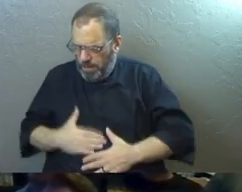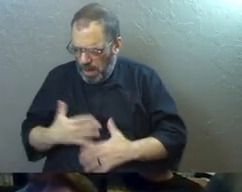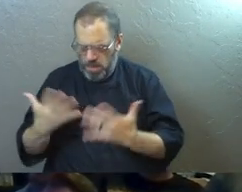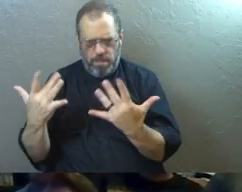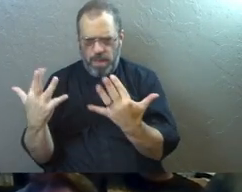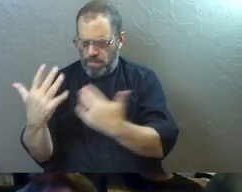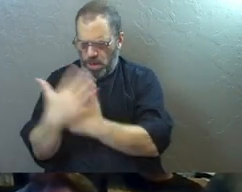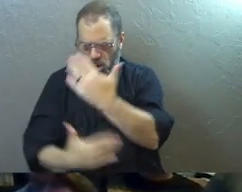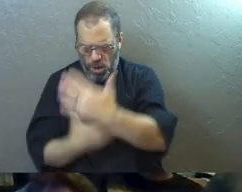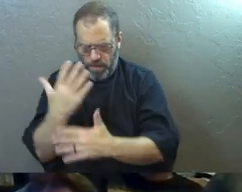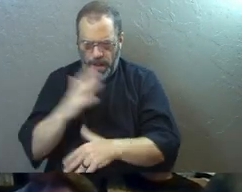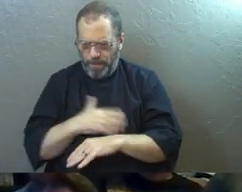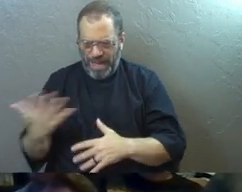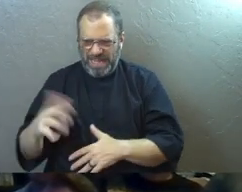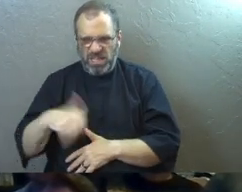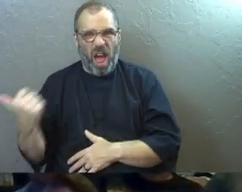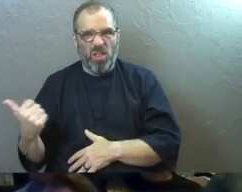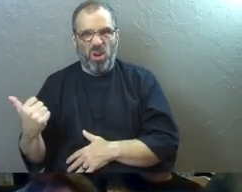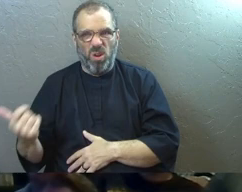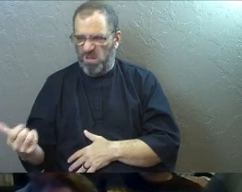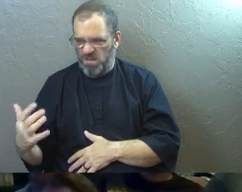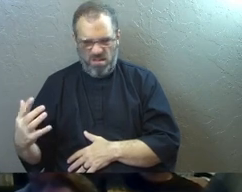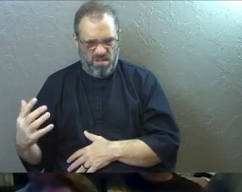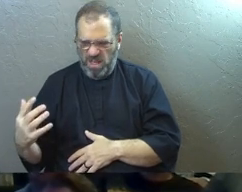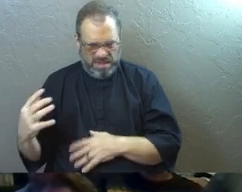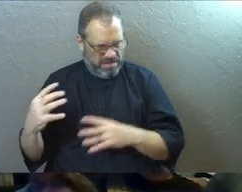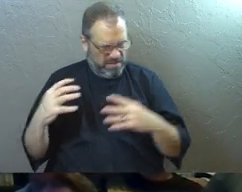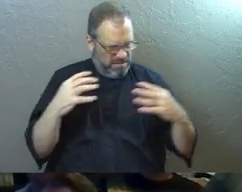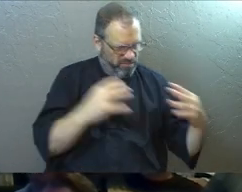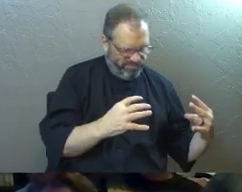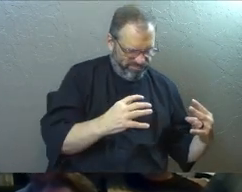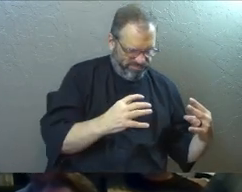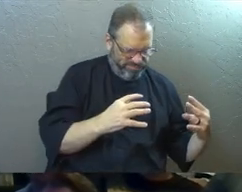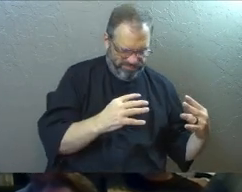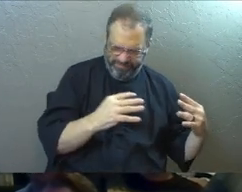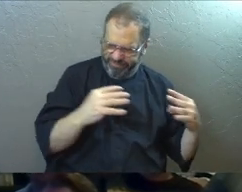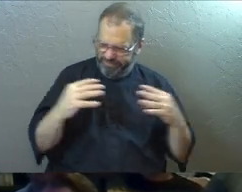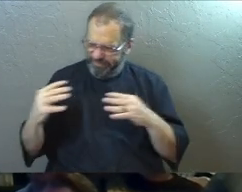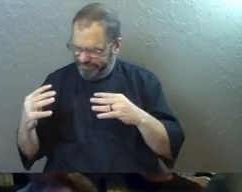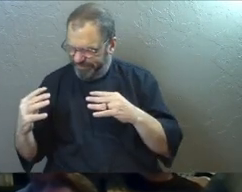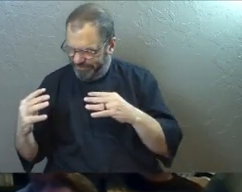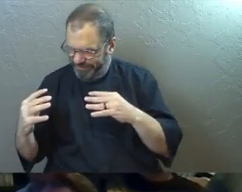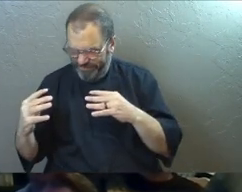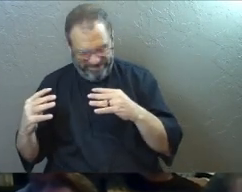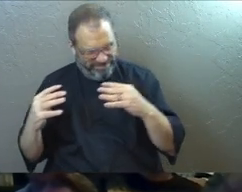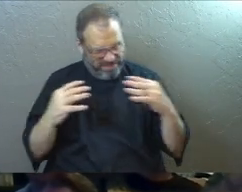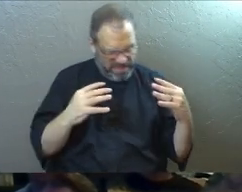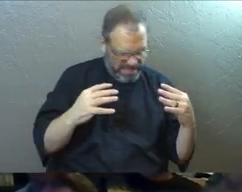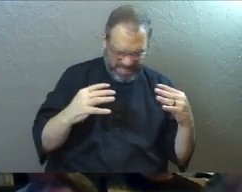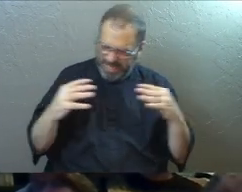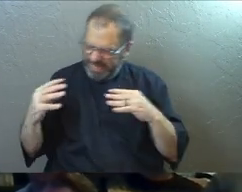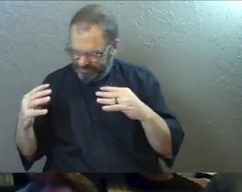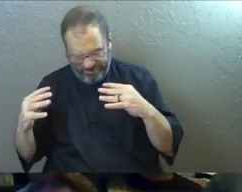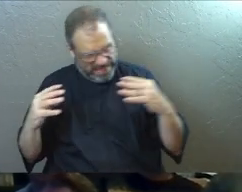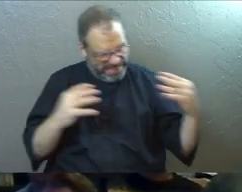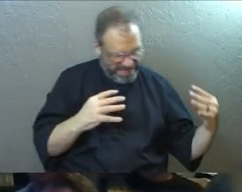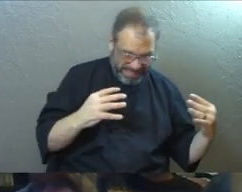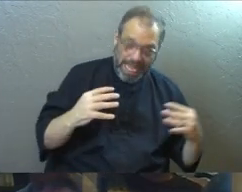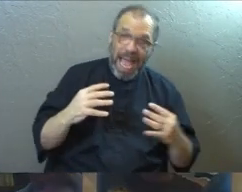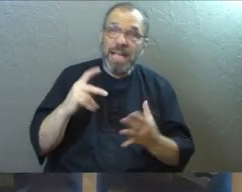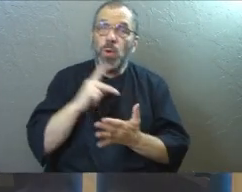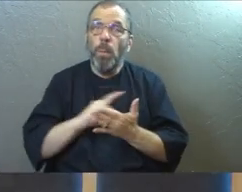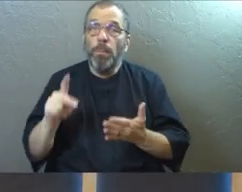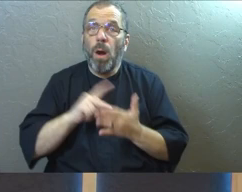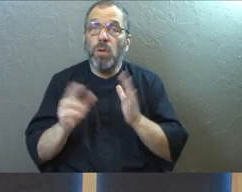being, in my members, I feel this other thing happening. And there's this distinction a little bit between these two pieces of who we are. And what